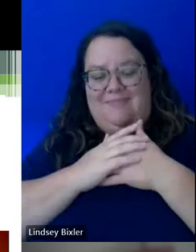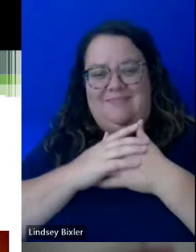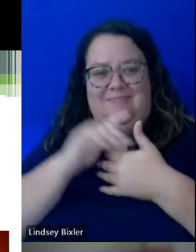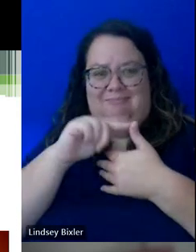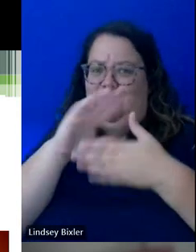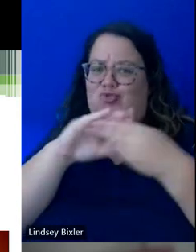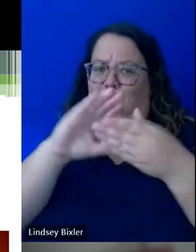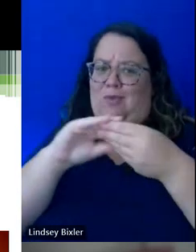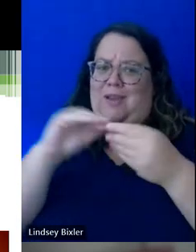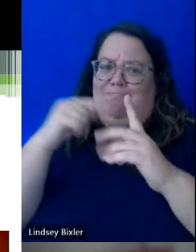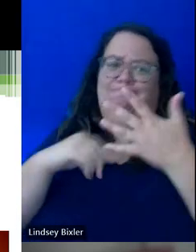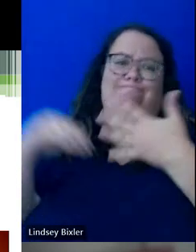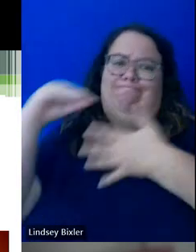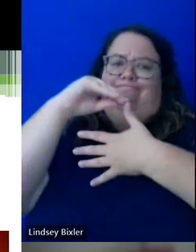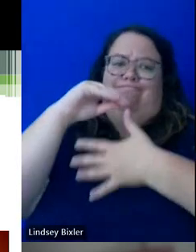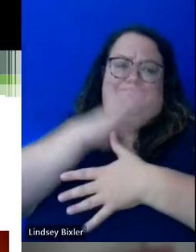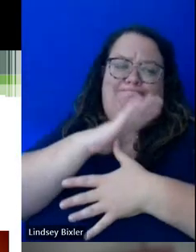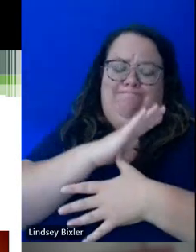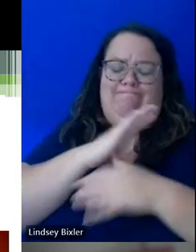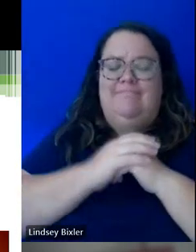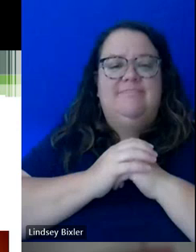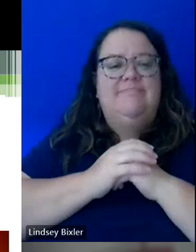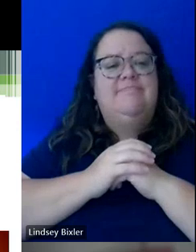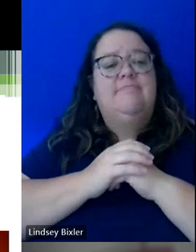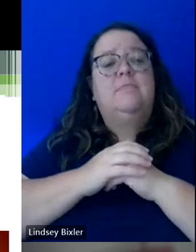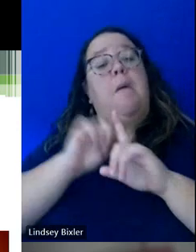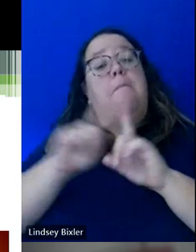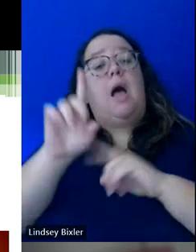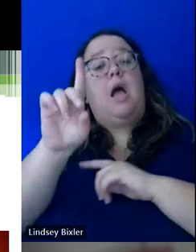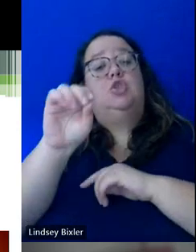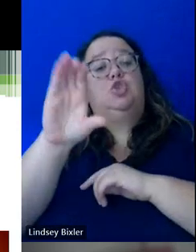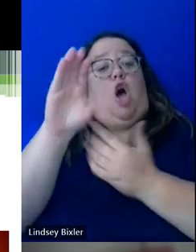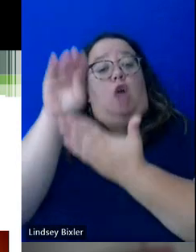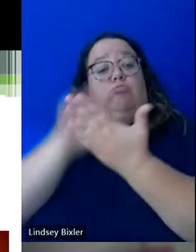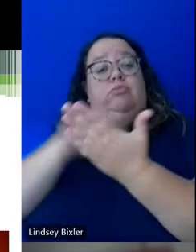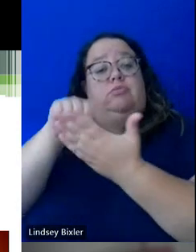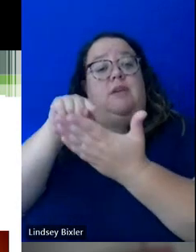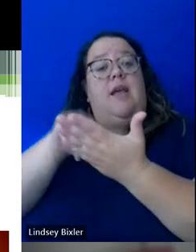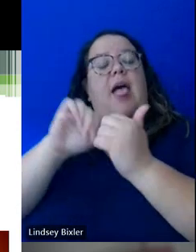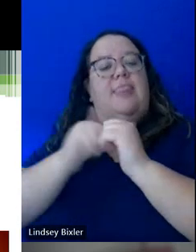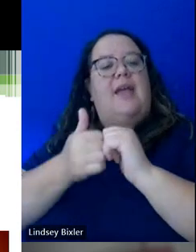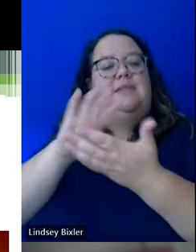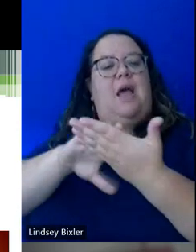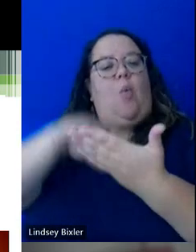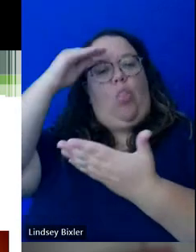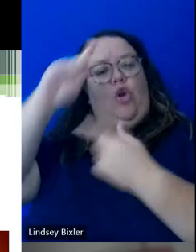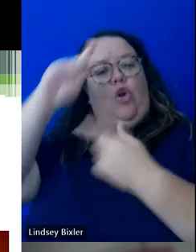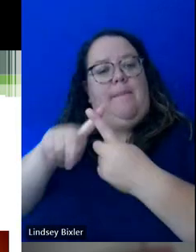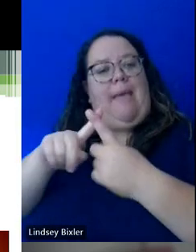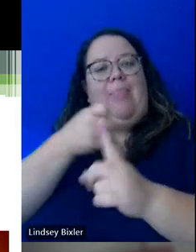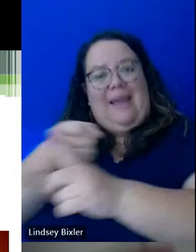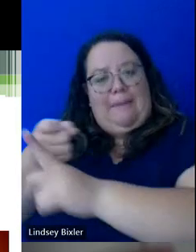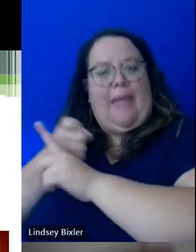Documentation for us is, is going to be the way that we learn about the functional impacts. And